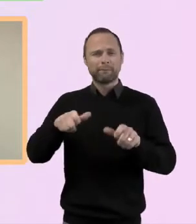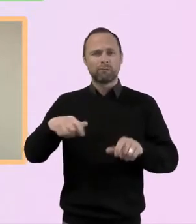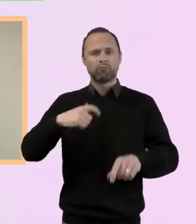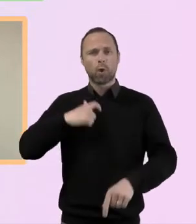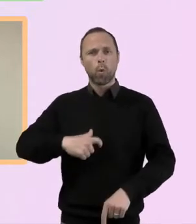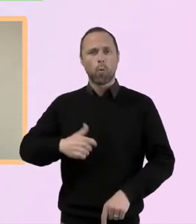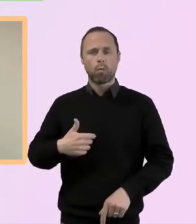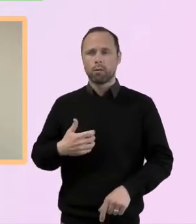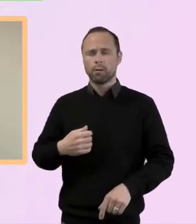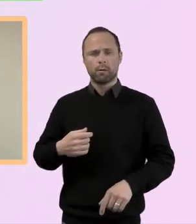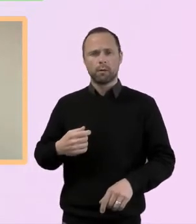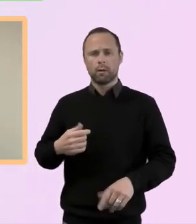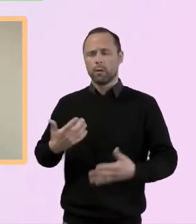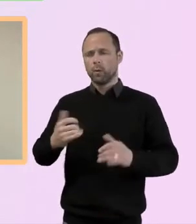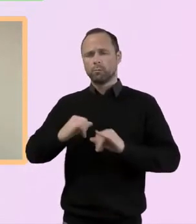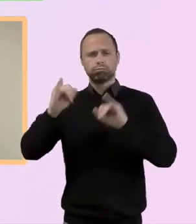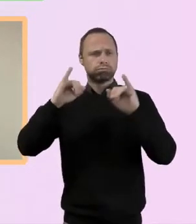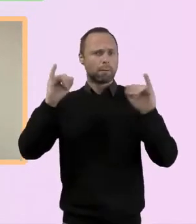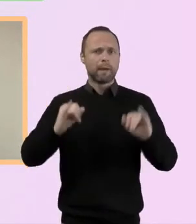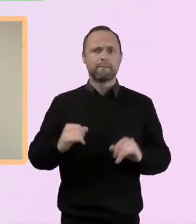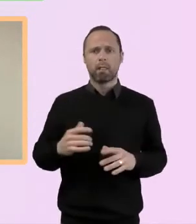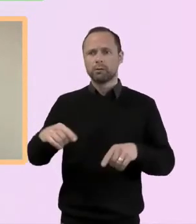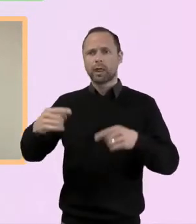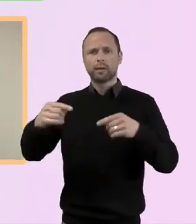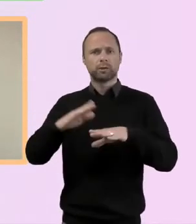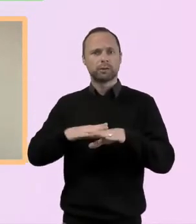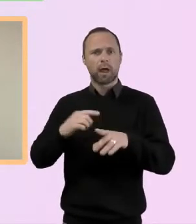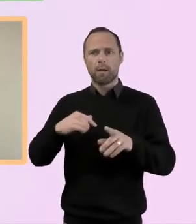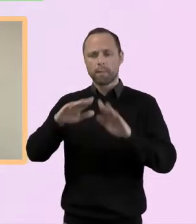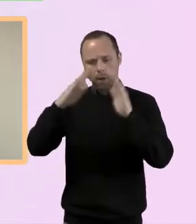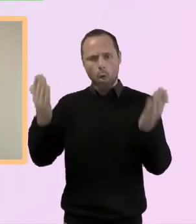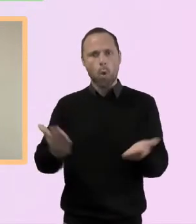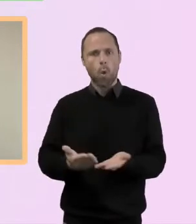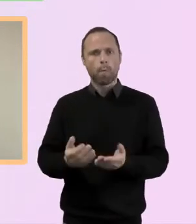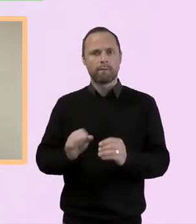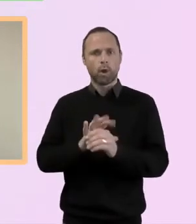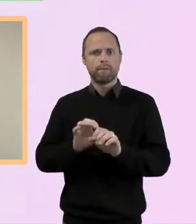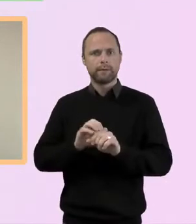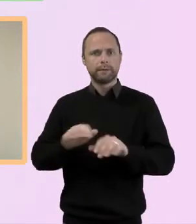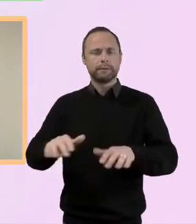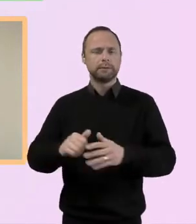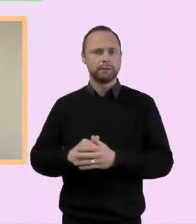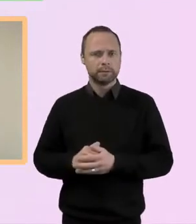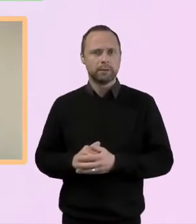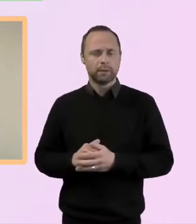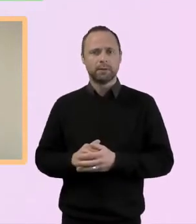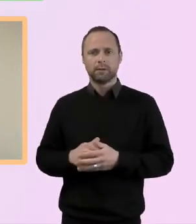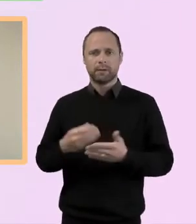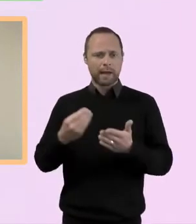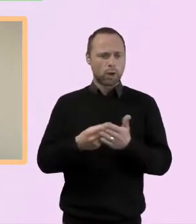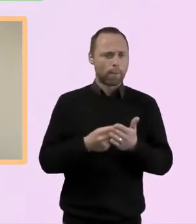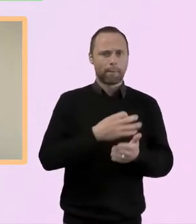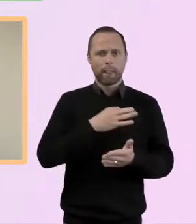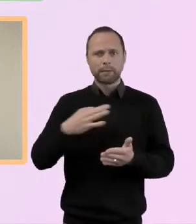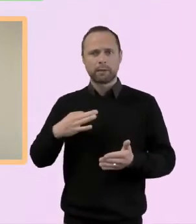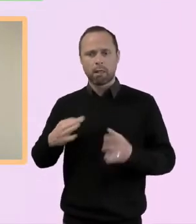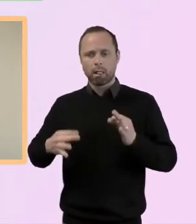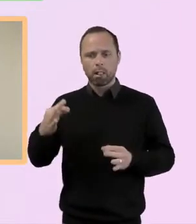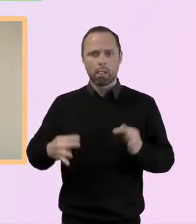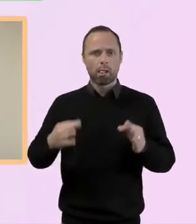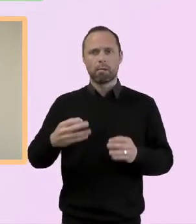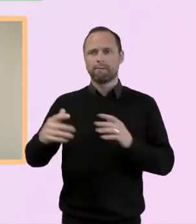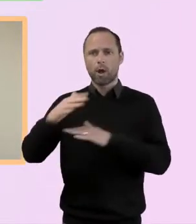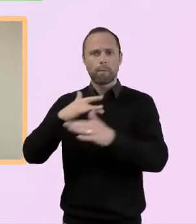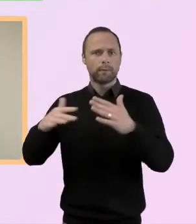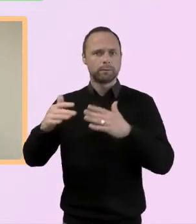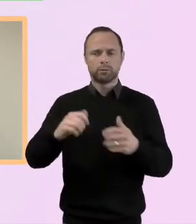upheavals, challenges across the globe right now, politically, economically, environmentally, and